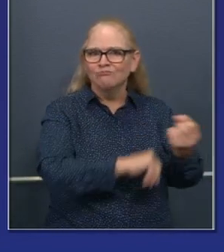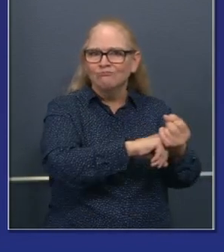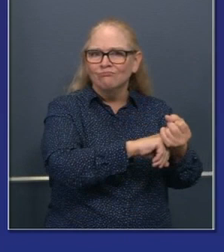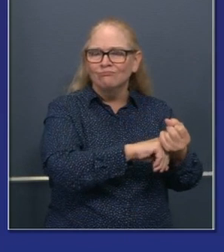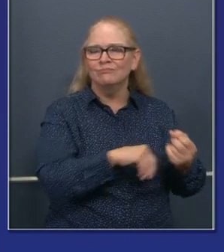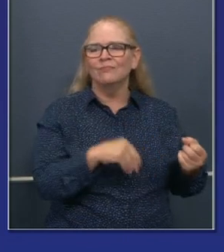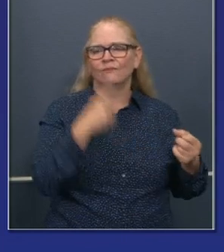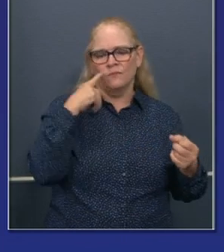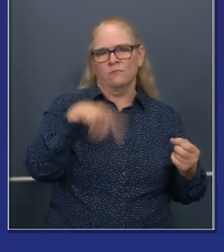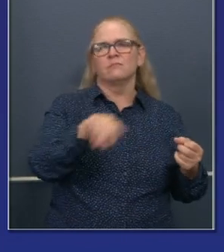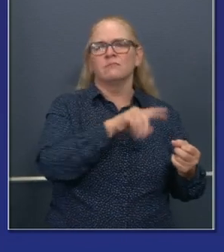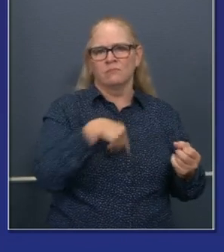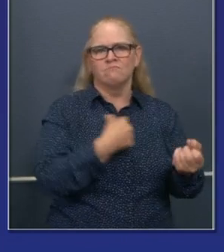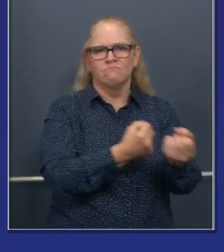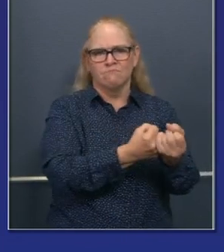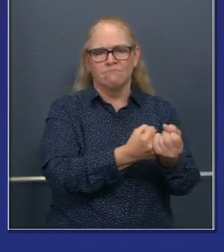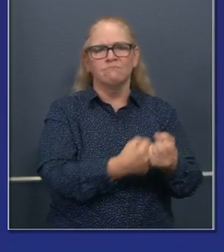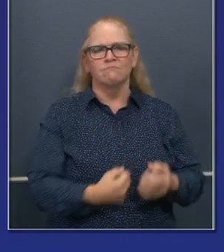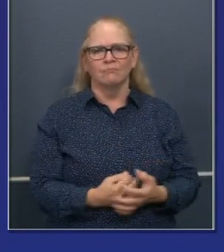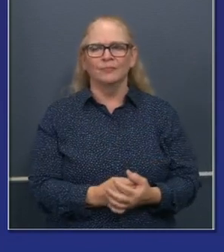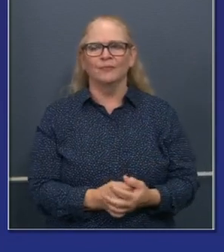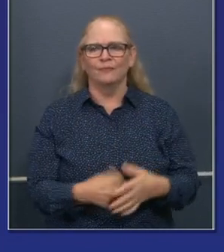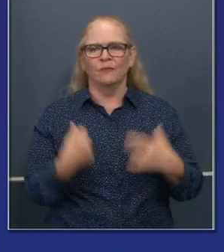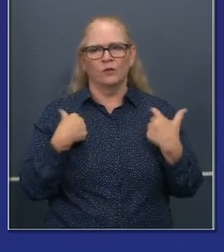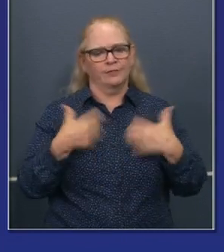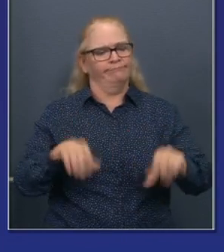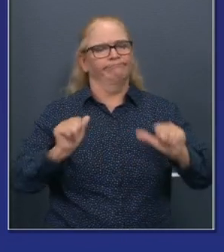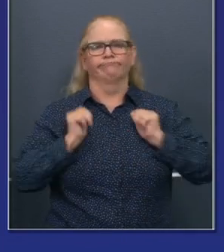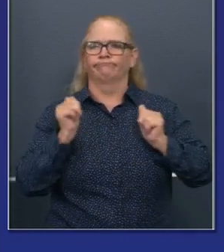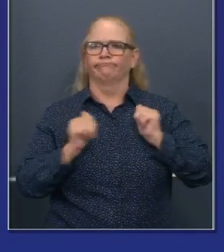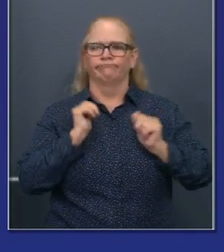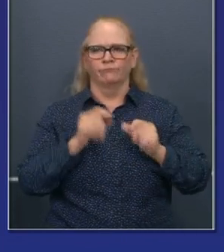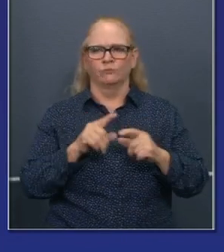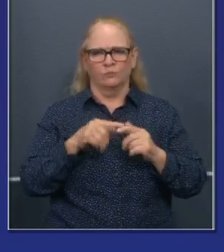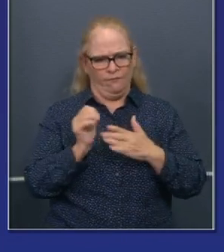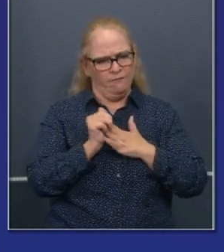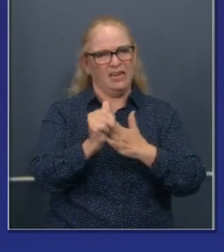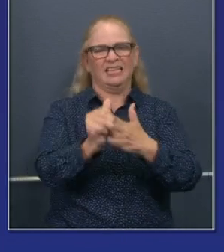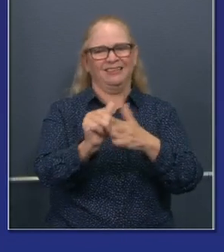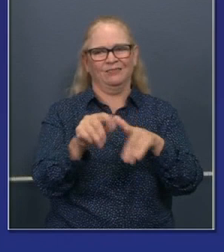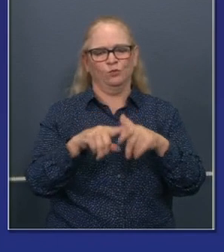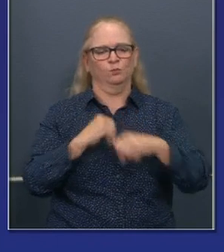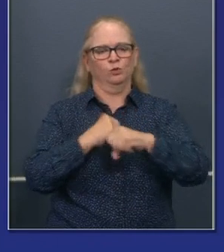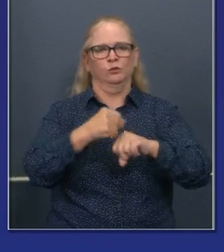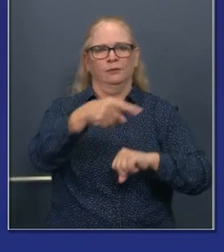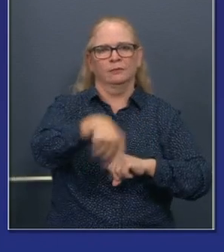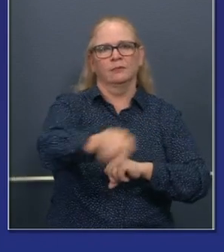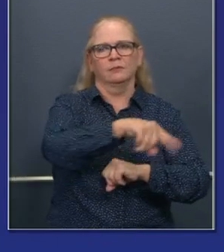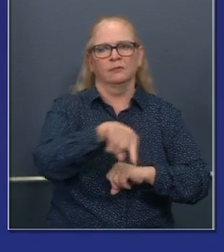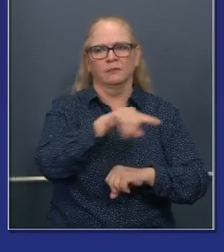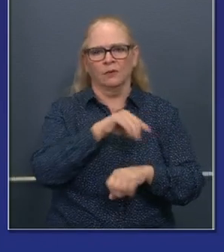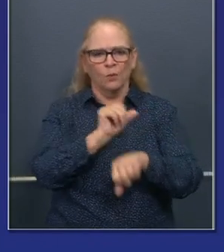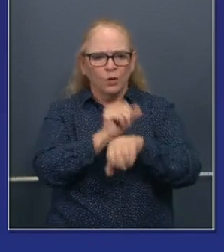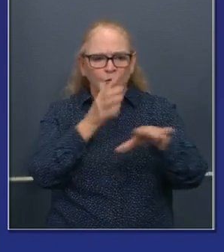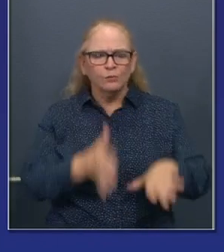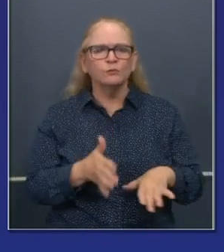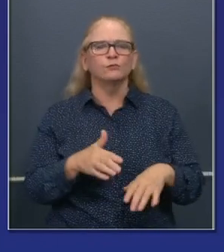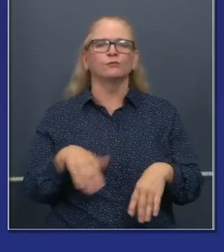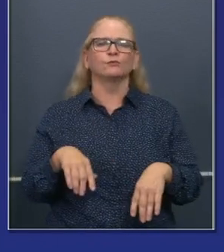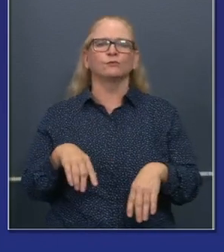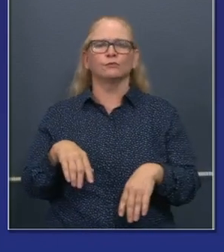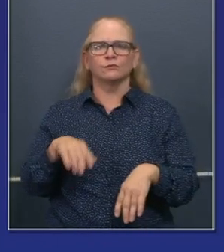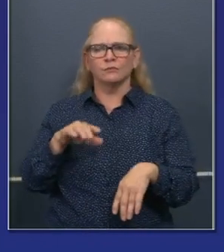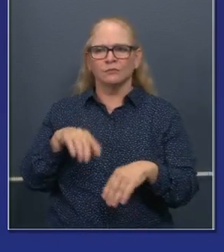I think it's foundational, uh, to protecting workers, to protecting a more sustainable framework, uh, to reopen our